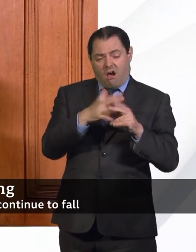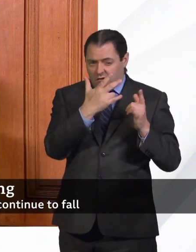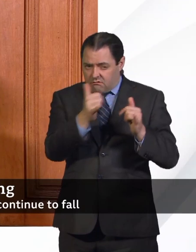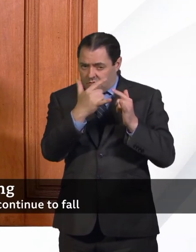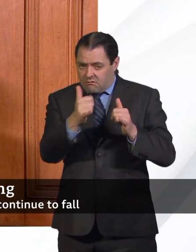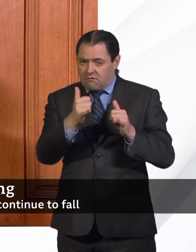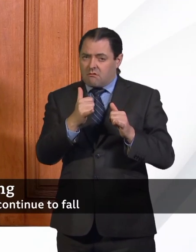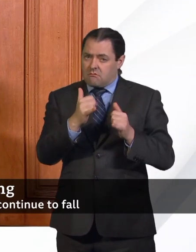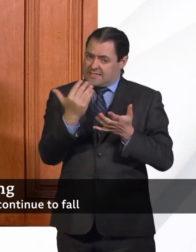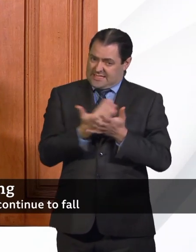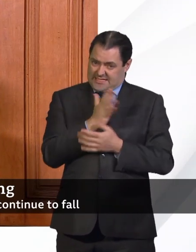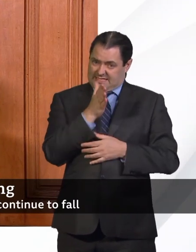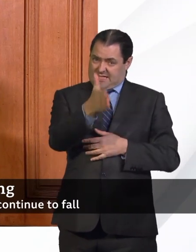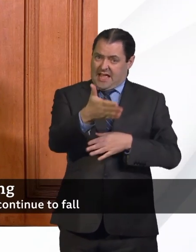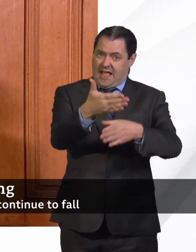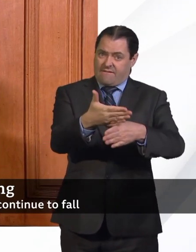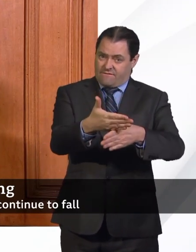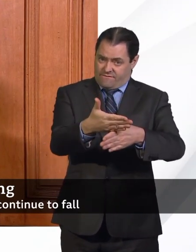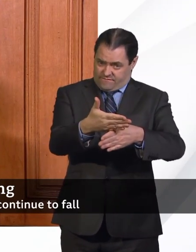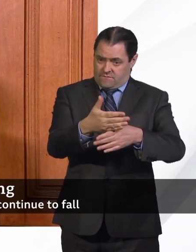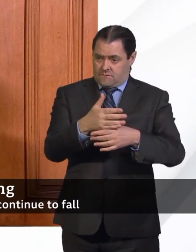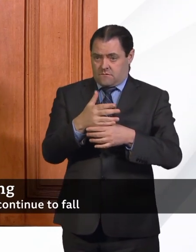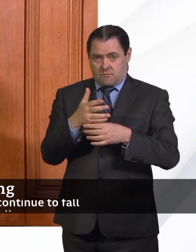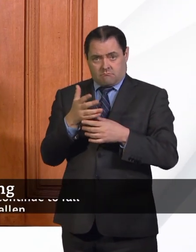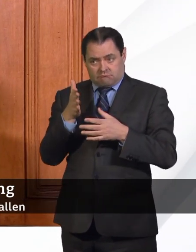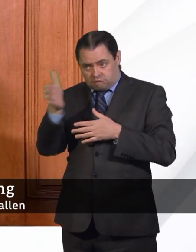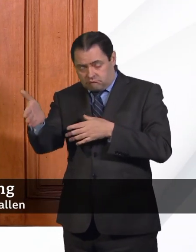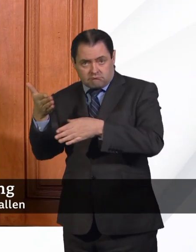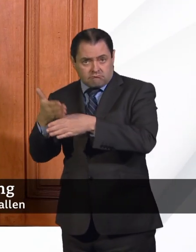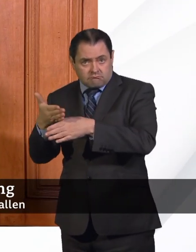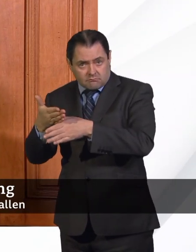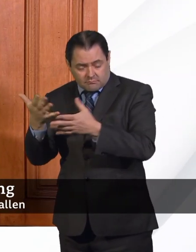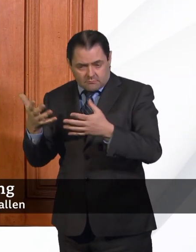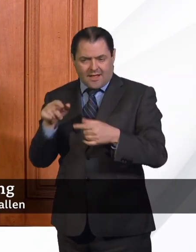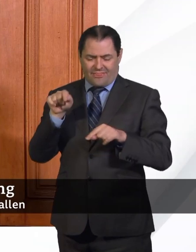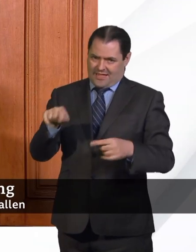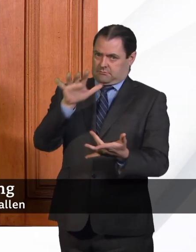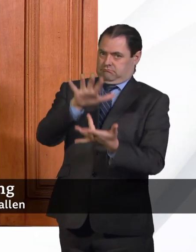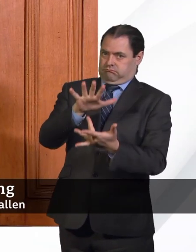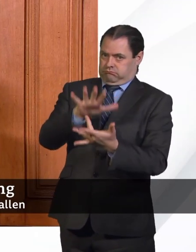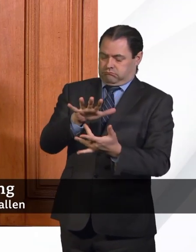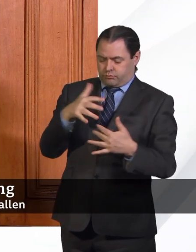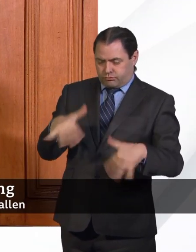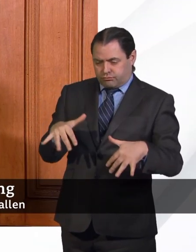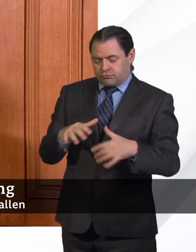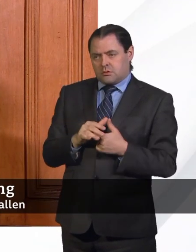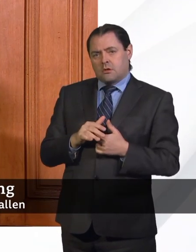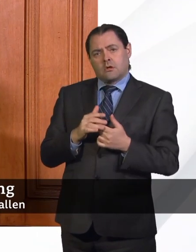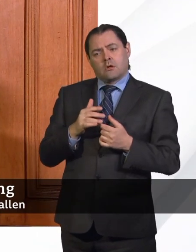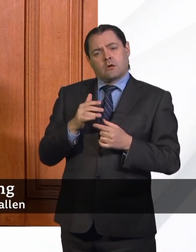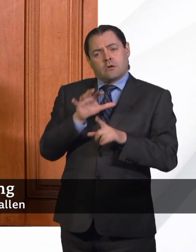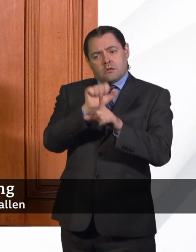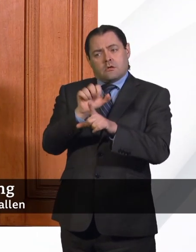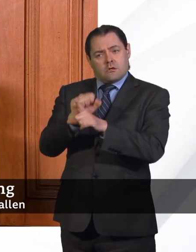it's safe for people to be in a care setting or in the NHS. So that's a substantial requirement. The numbers of positive